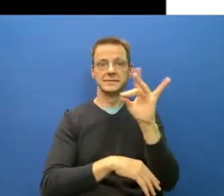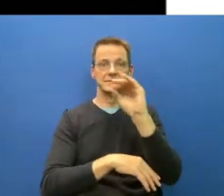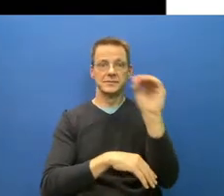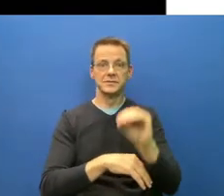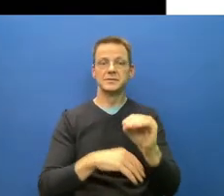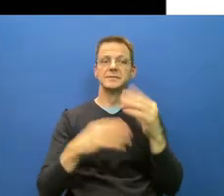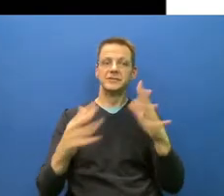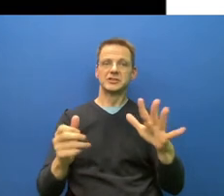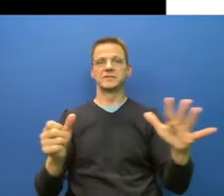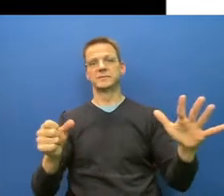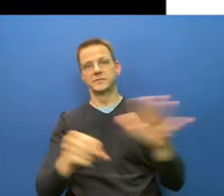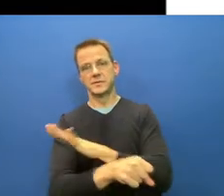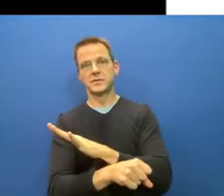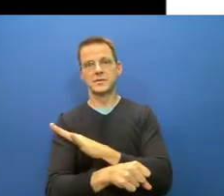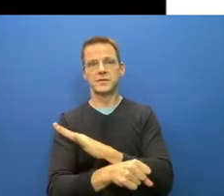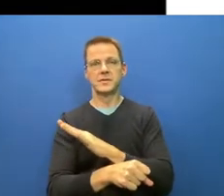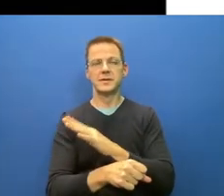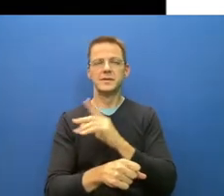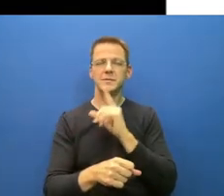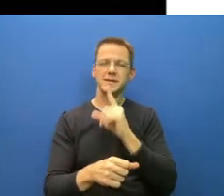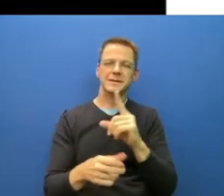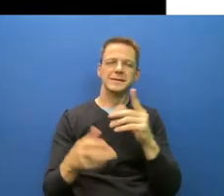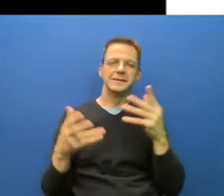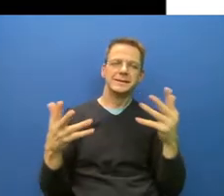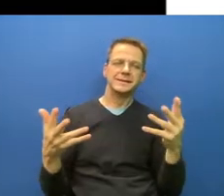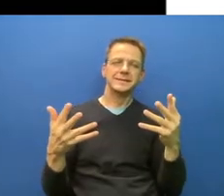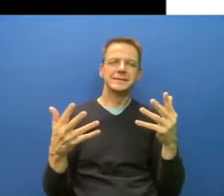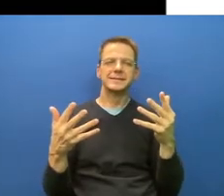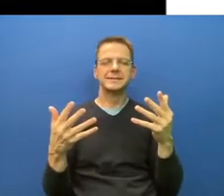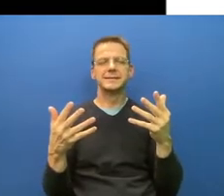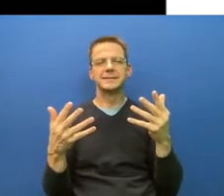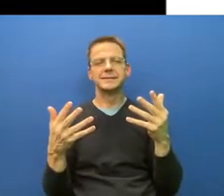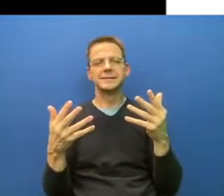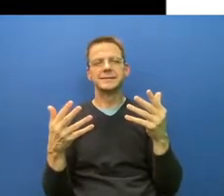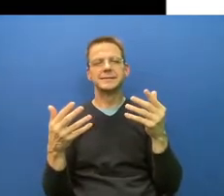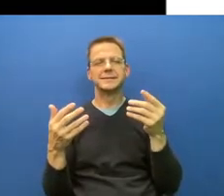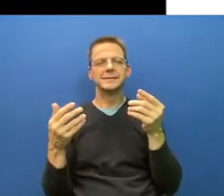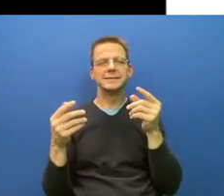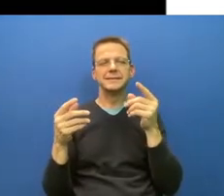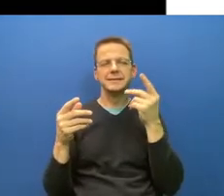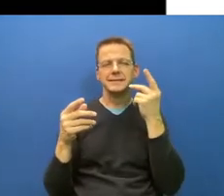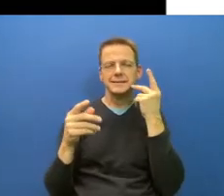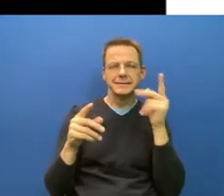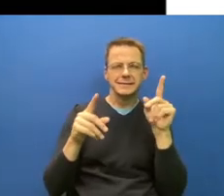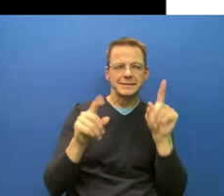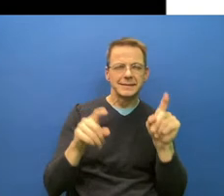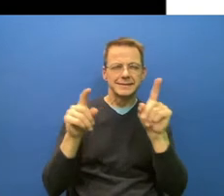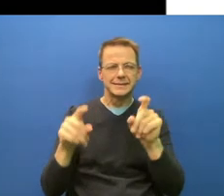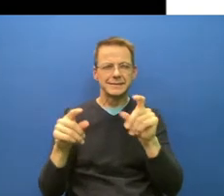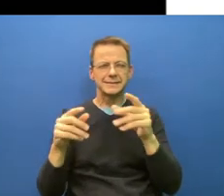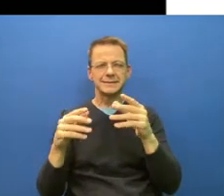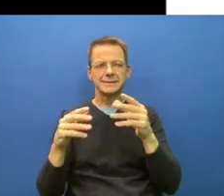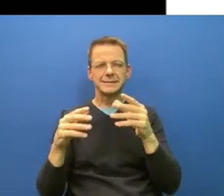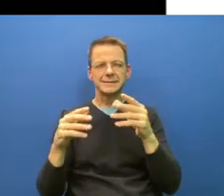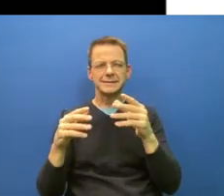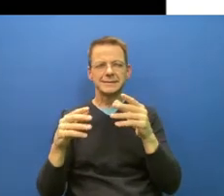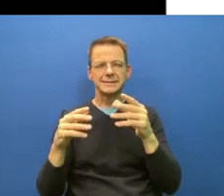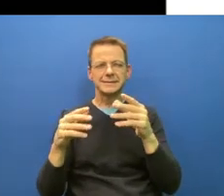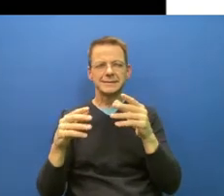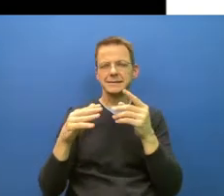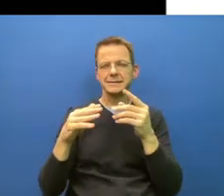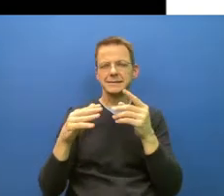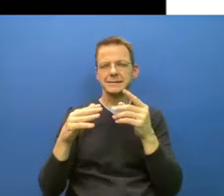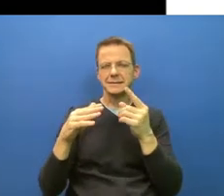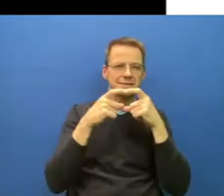tracing, isolating, we have mask mandates, and we have vaccine passports. And another thing we have,